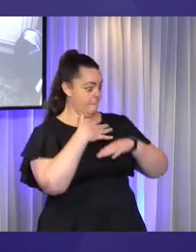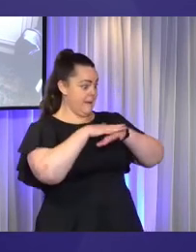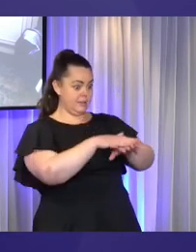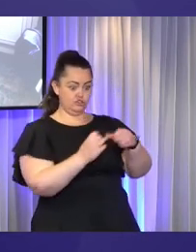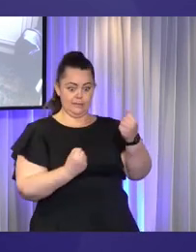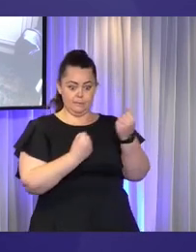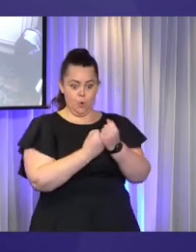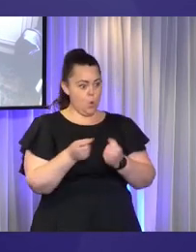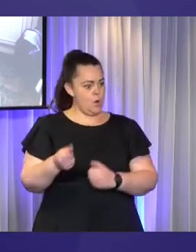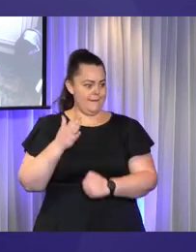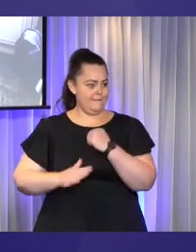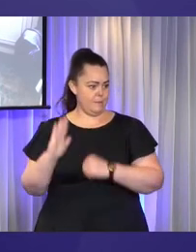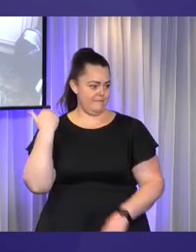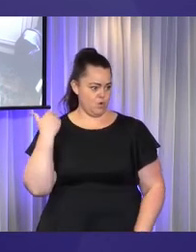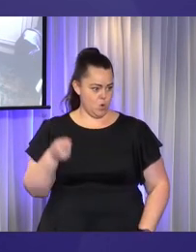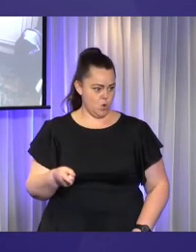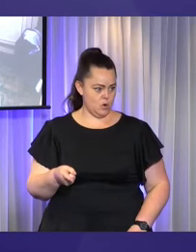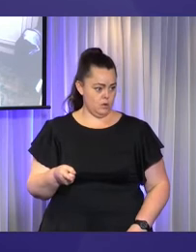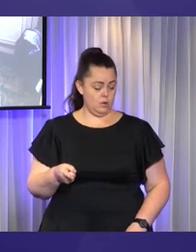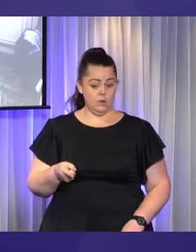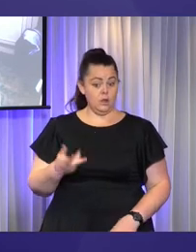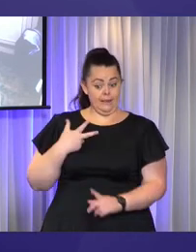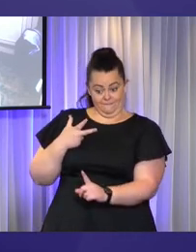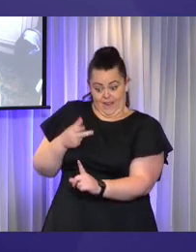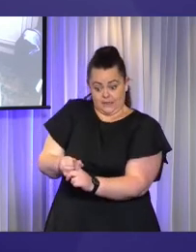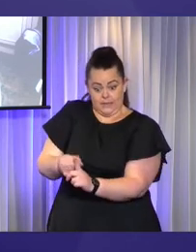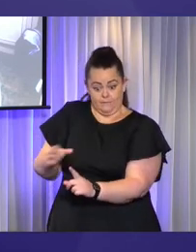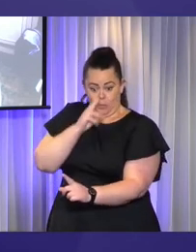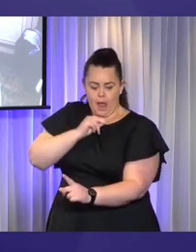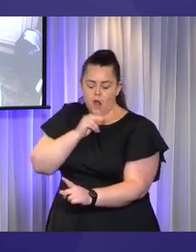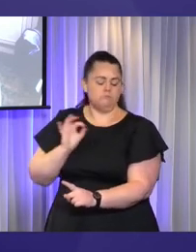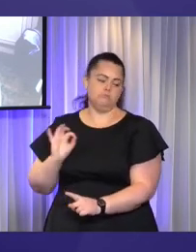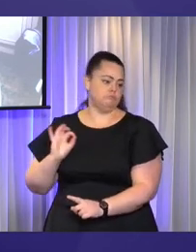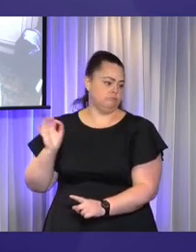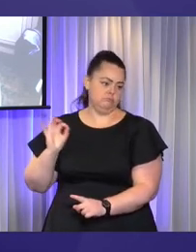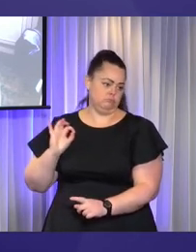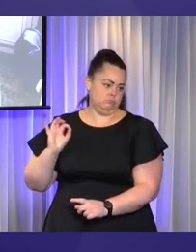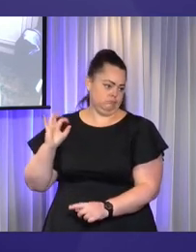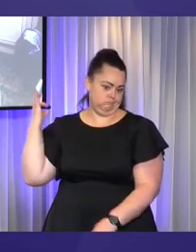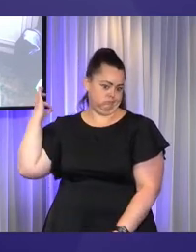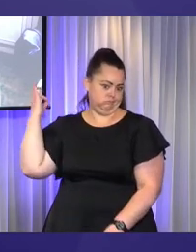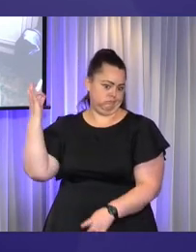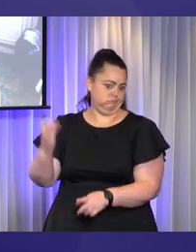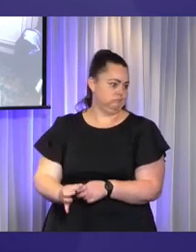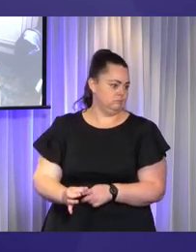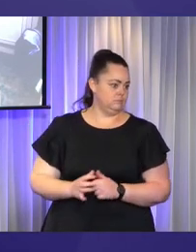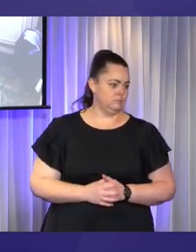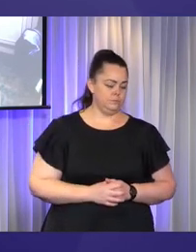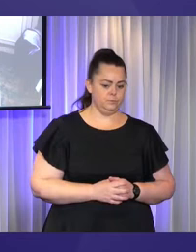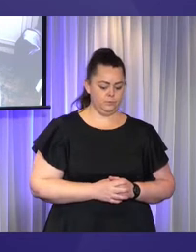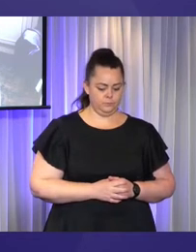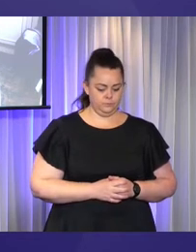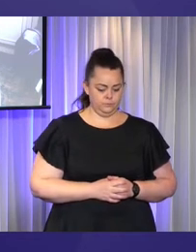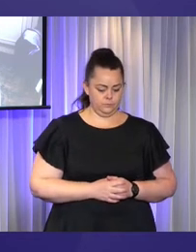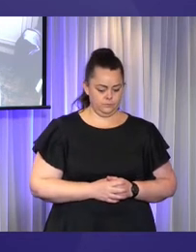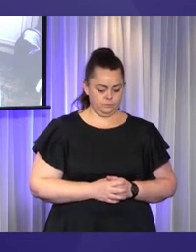vaccinated since he hadn't very young. In Victoria, saw the introduction of disability liaison